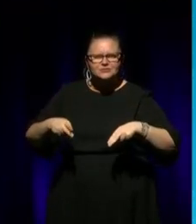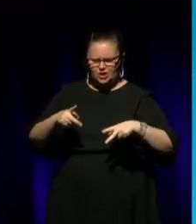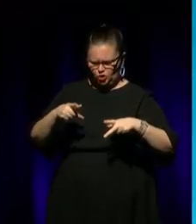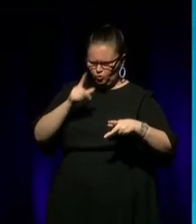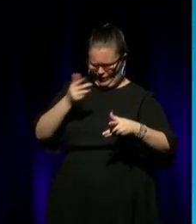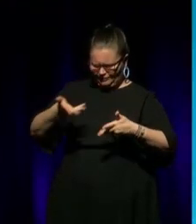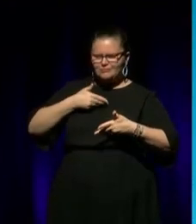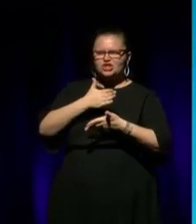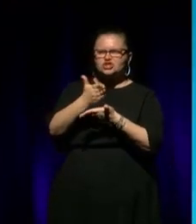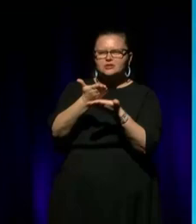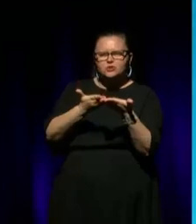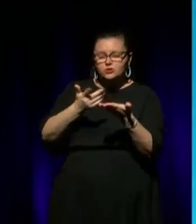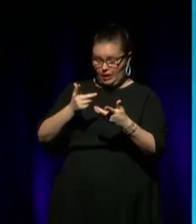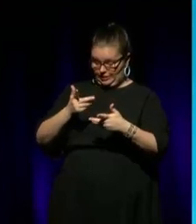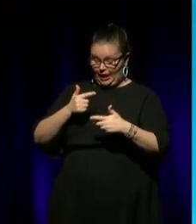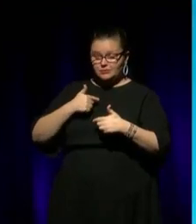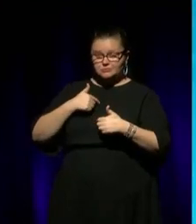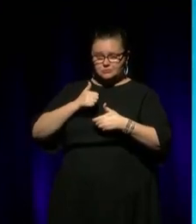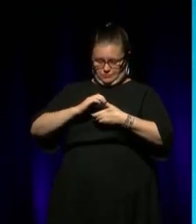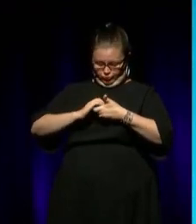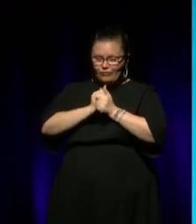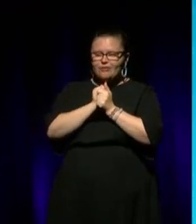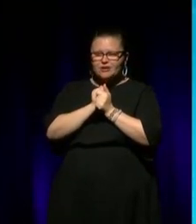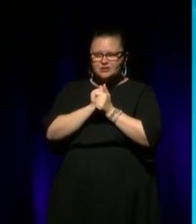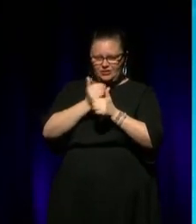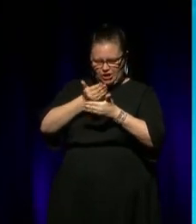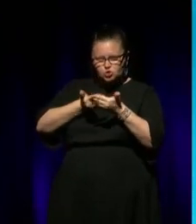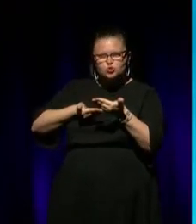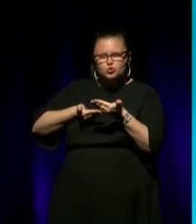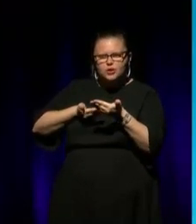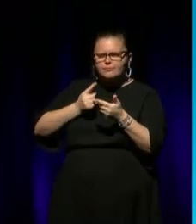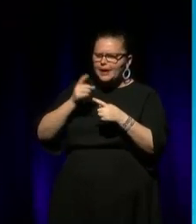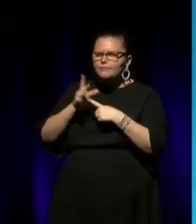but the one thing I always wanted to maintain, that we take it back on country.